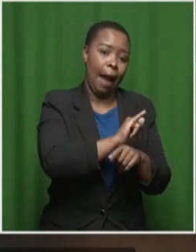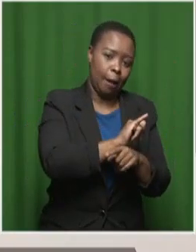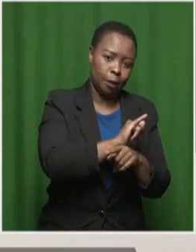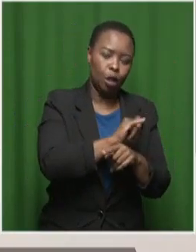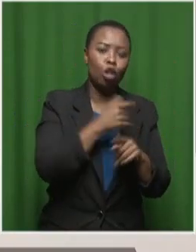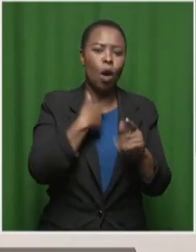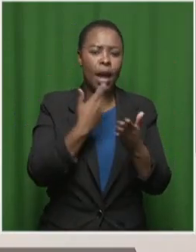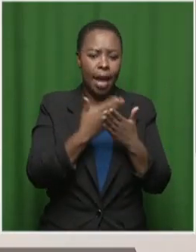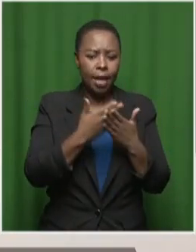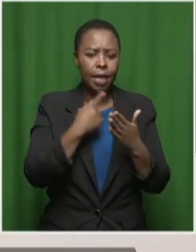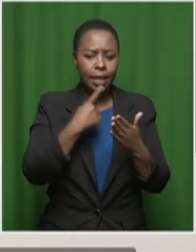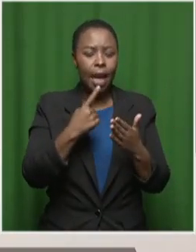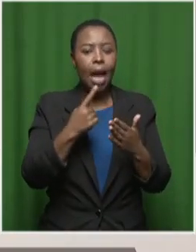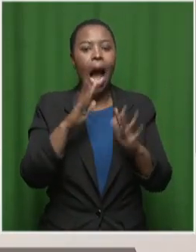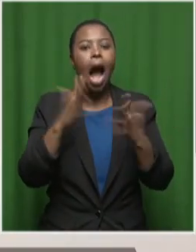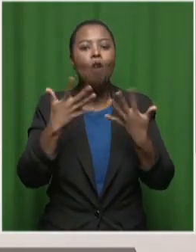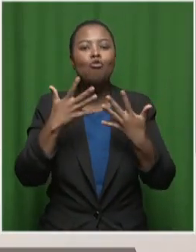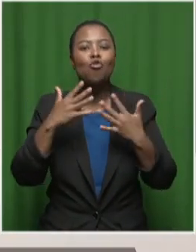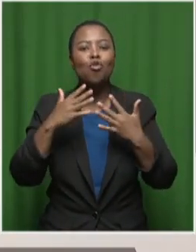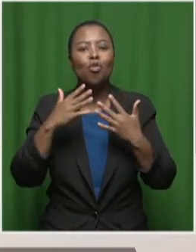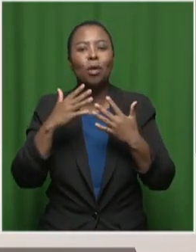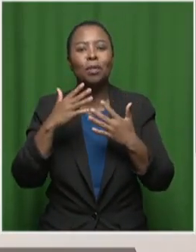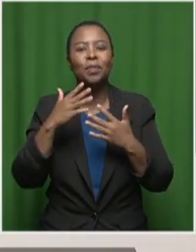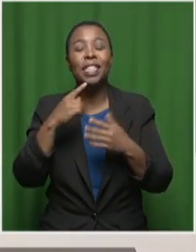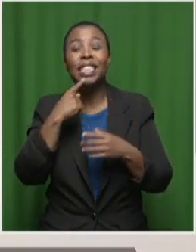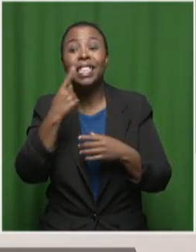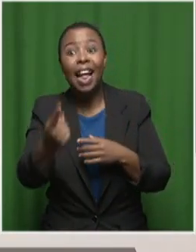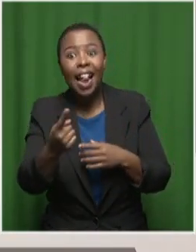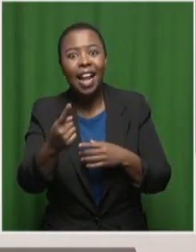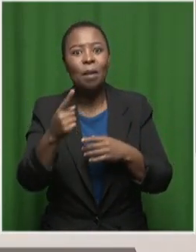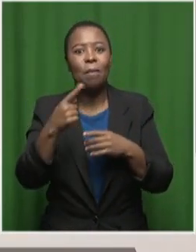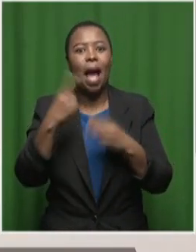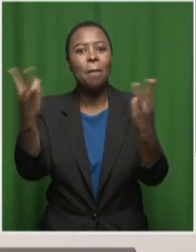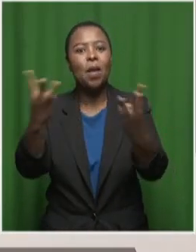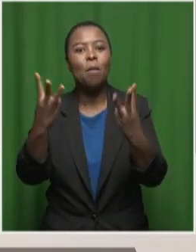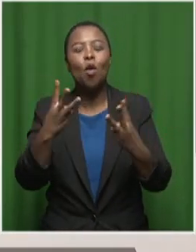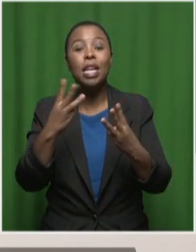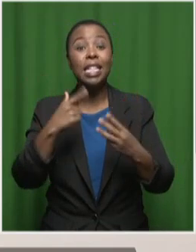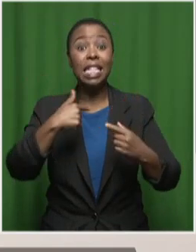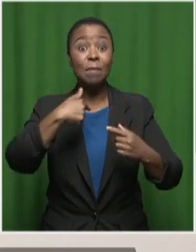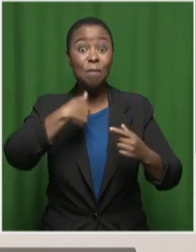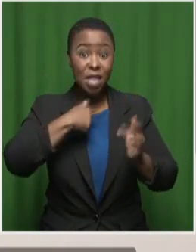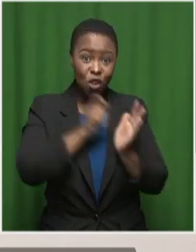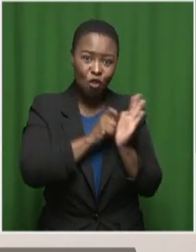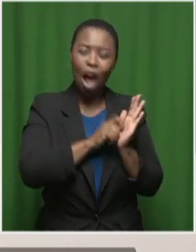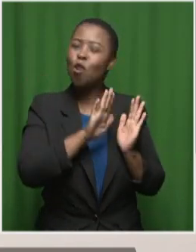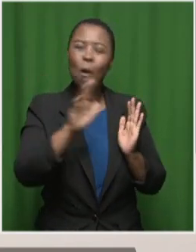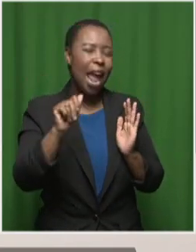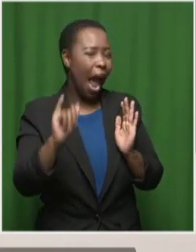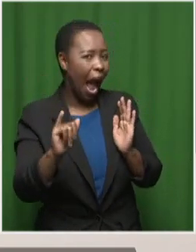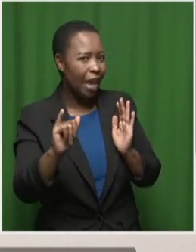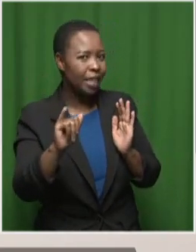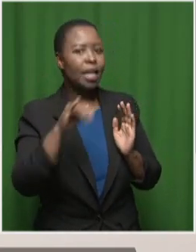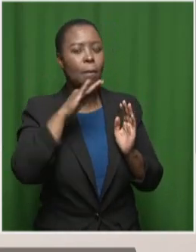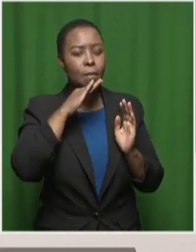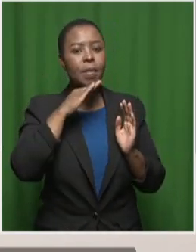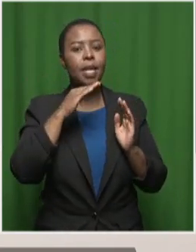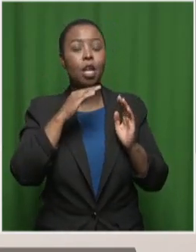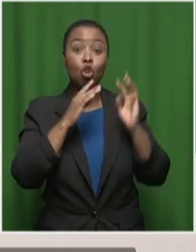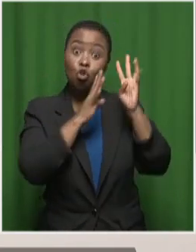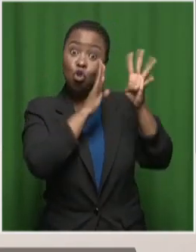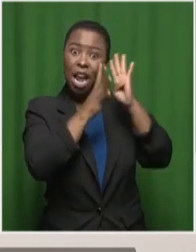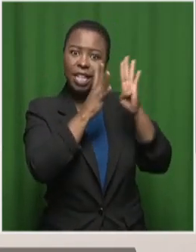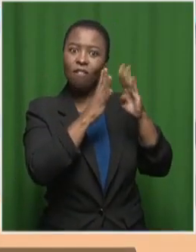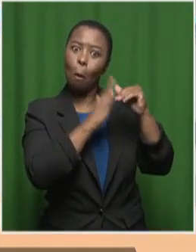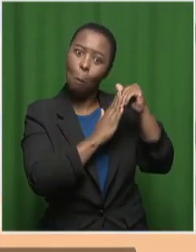how do I convince my audience that this is me and not AI? And that means that you have to raise the bar on your creativity.